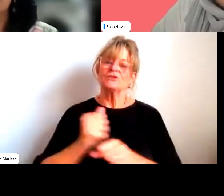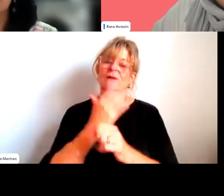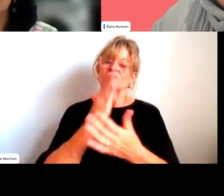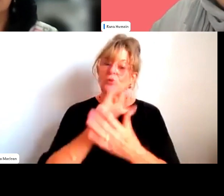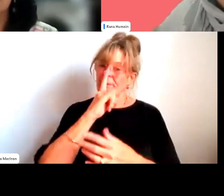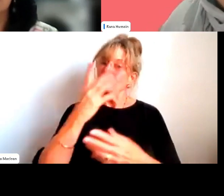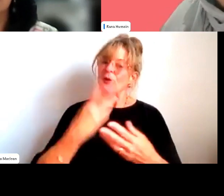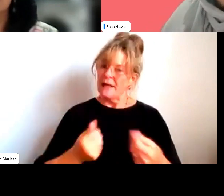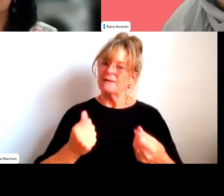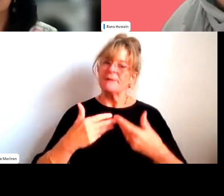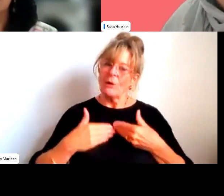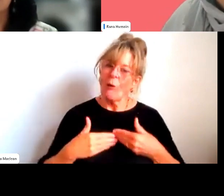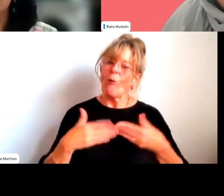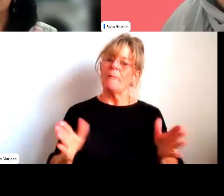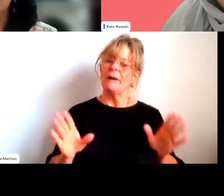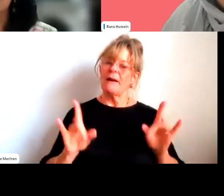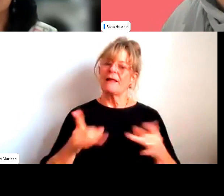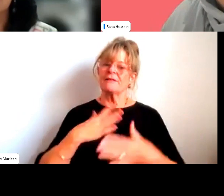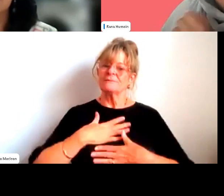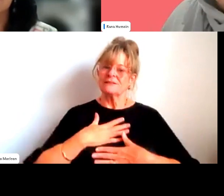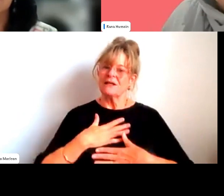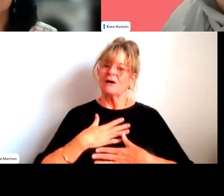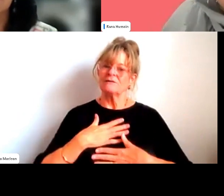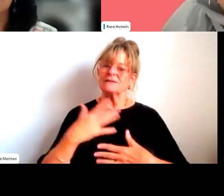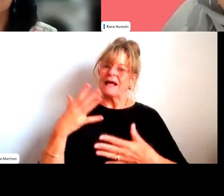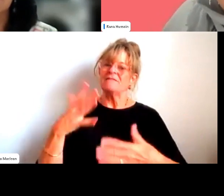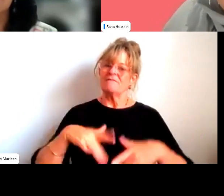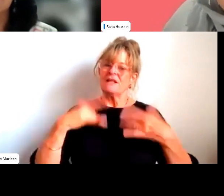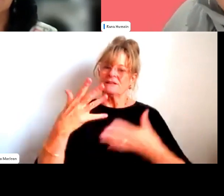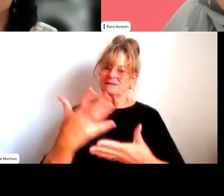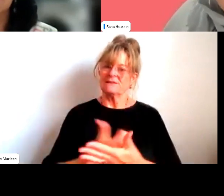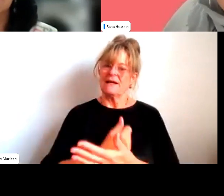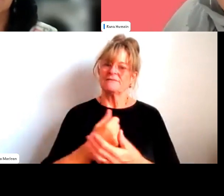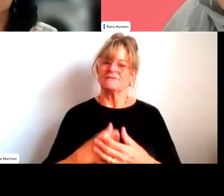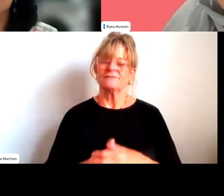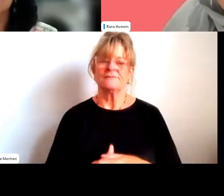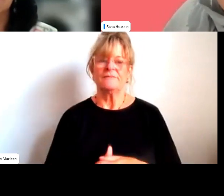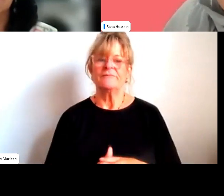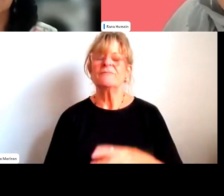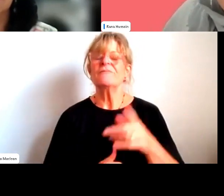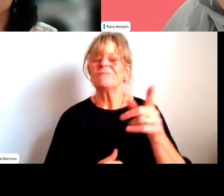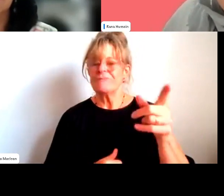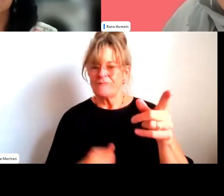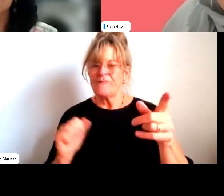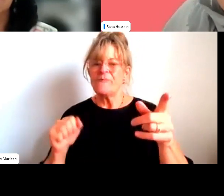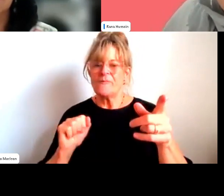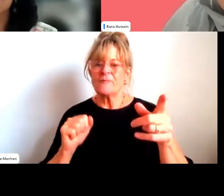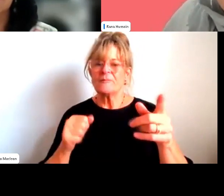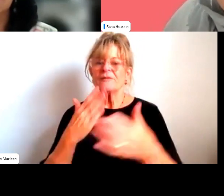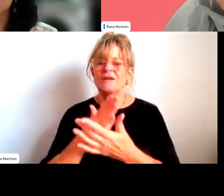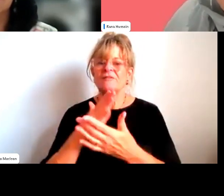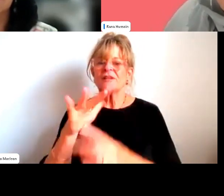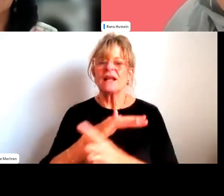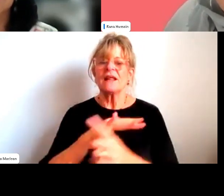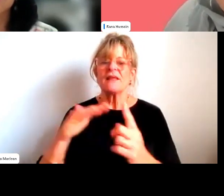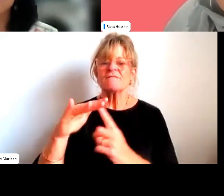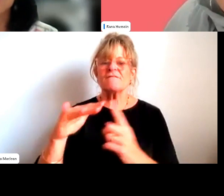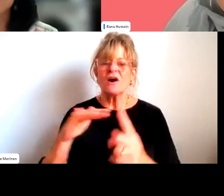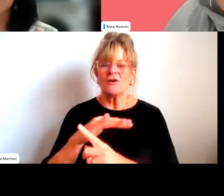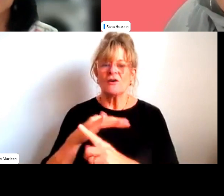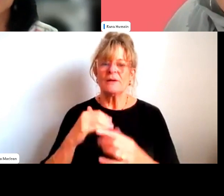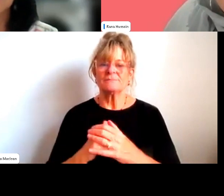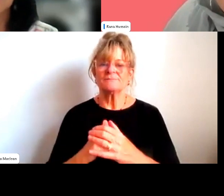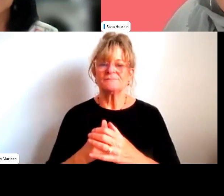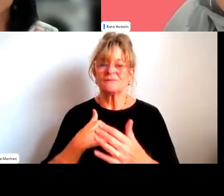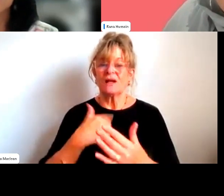for them to do so. Yeah, I think, um, sorry, just listening to you there. Yeah, it's definitely the environment. And, you know, I want to put